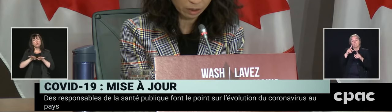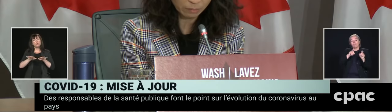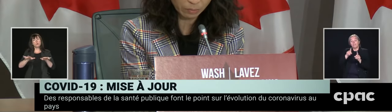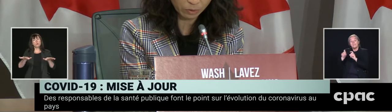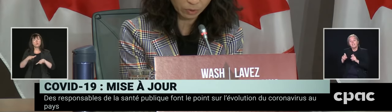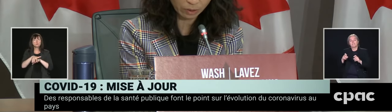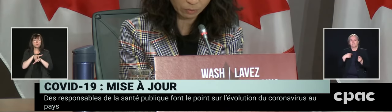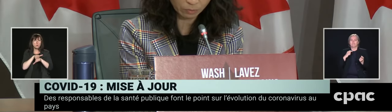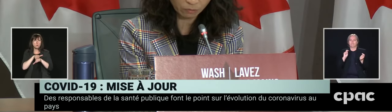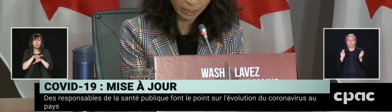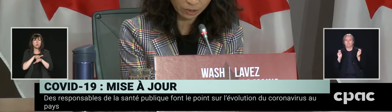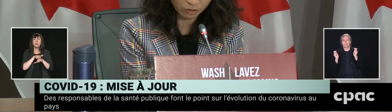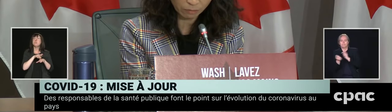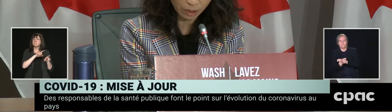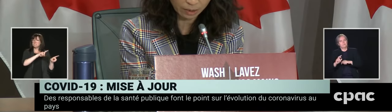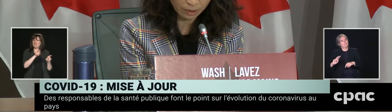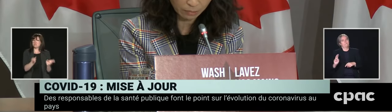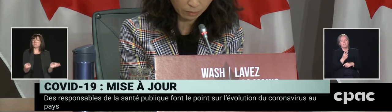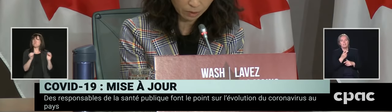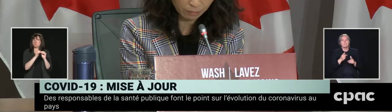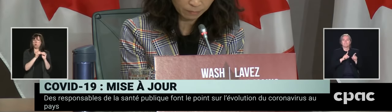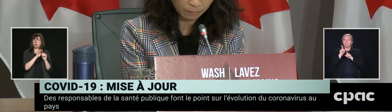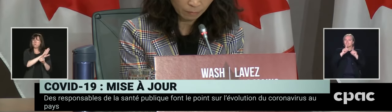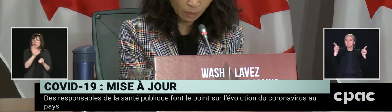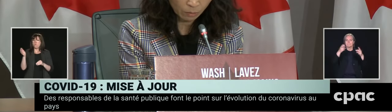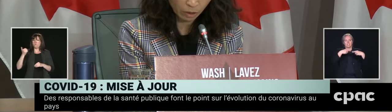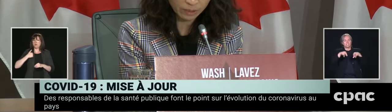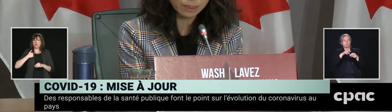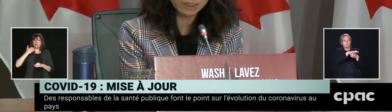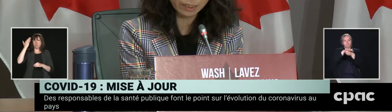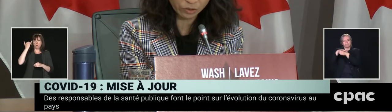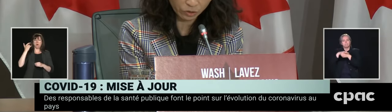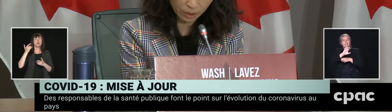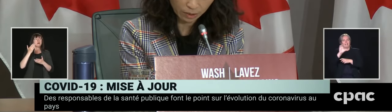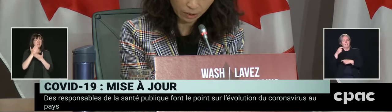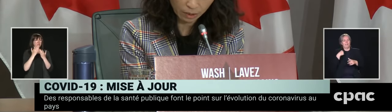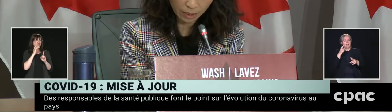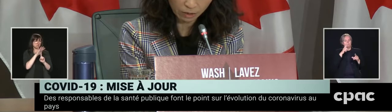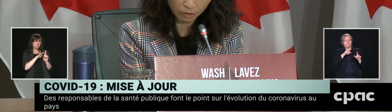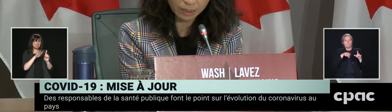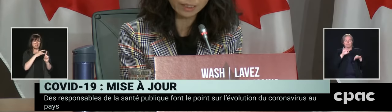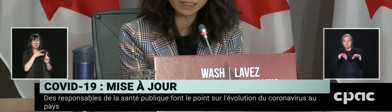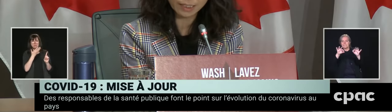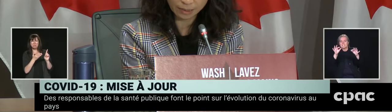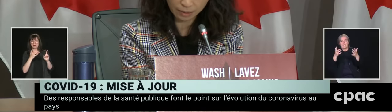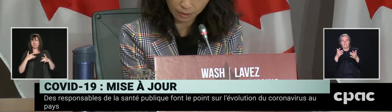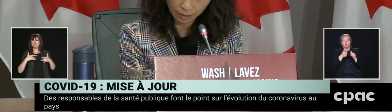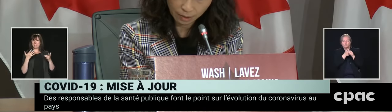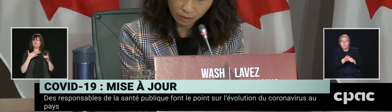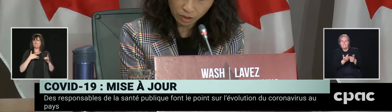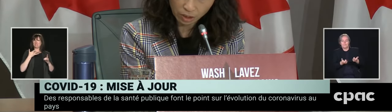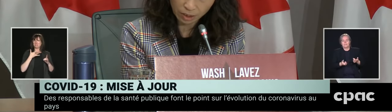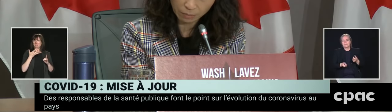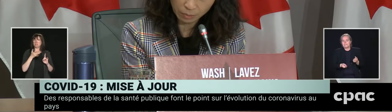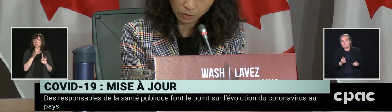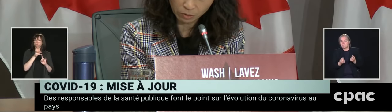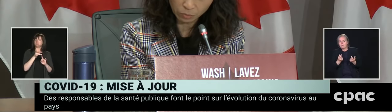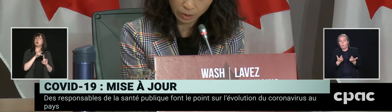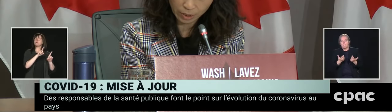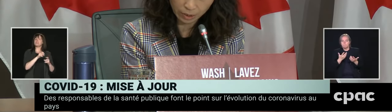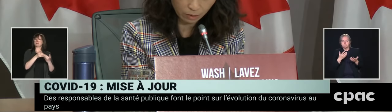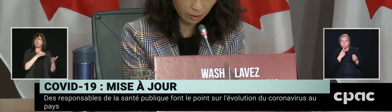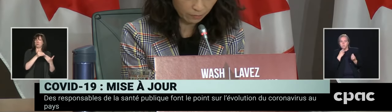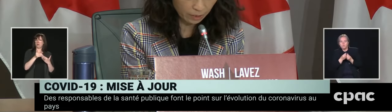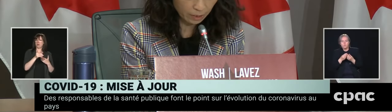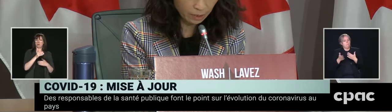include people with a range of milder symptoms. Provinces and territories are increasing their testing to target people